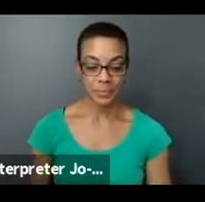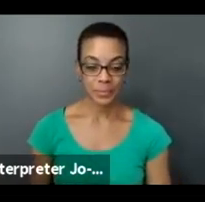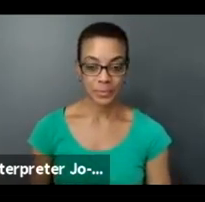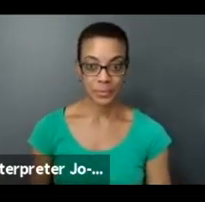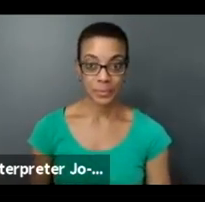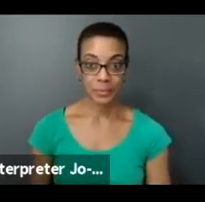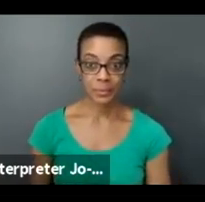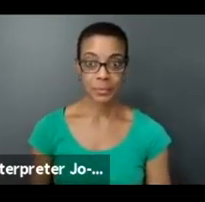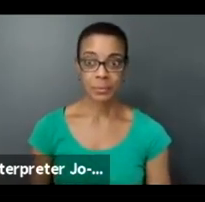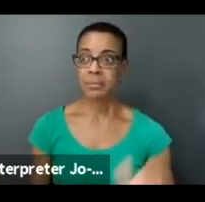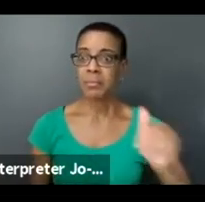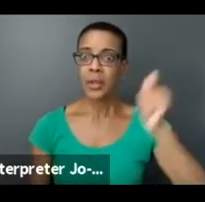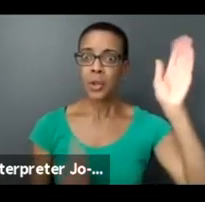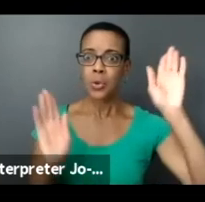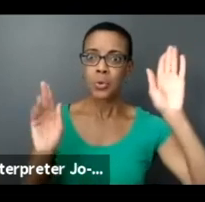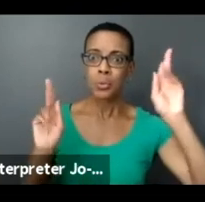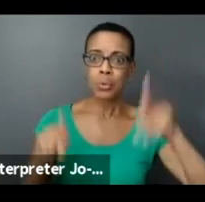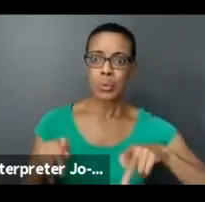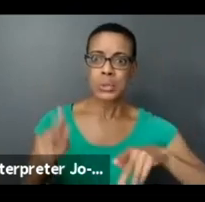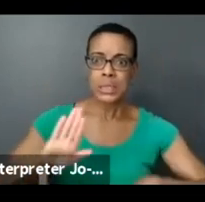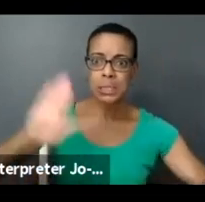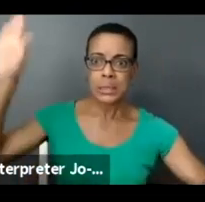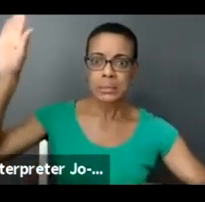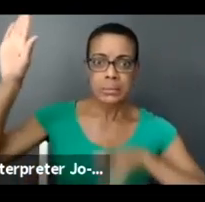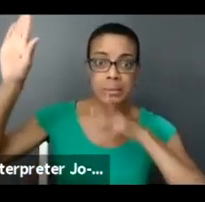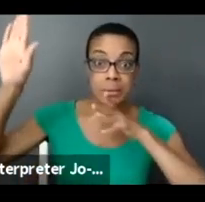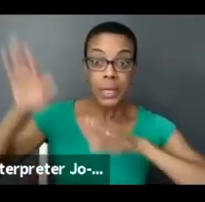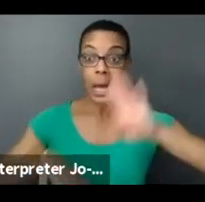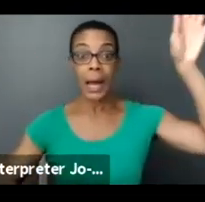Sorry, was there someone else that wanted to share? Hi.